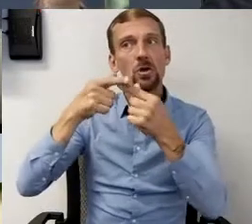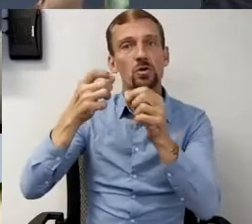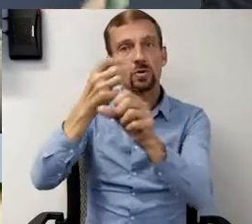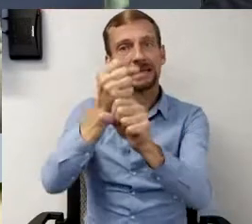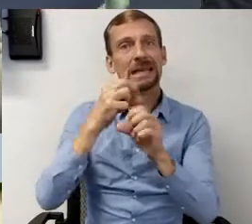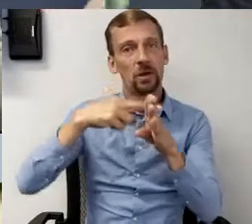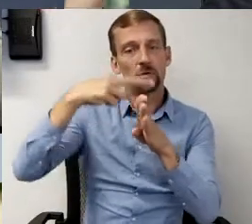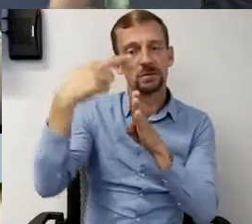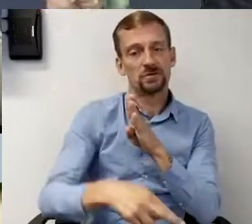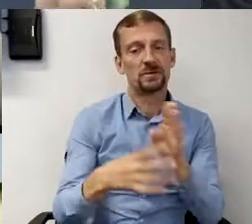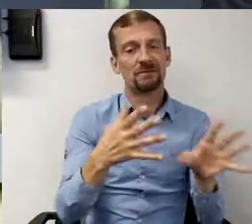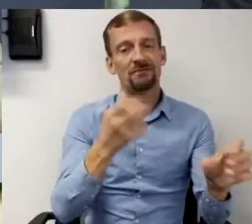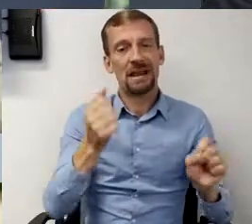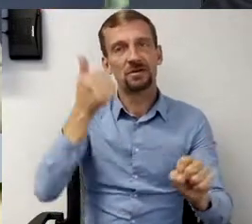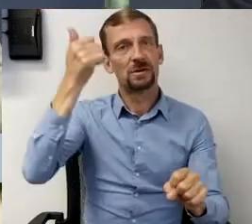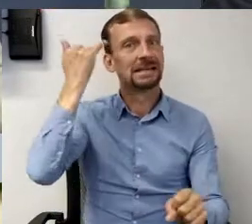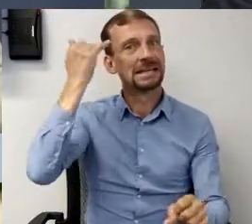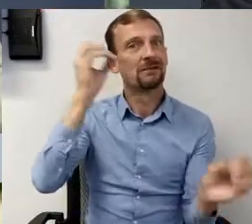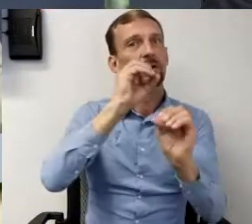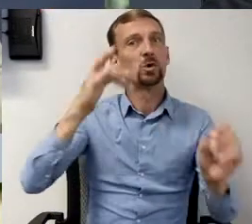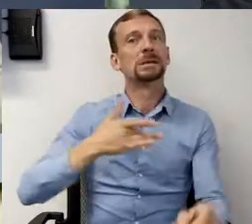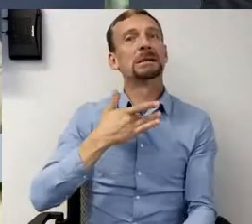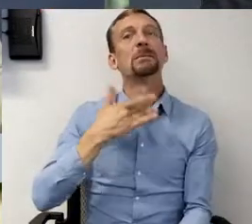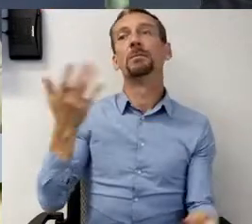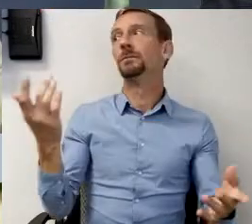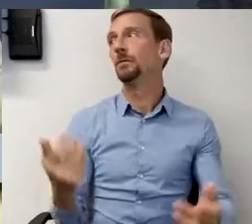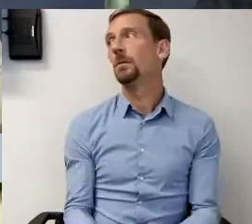results back sooner if you are not having symptoms?